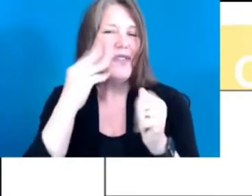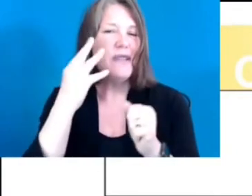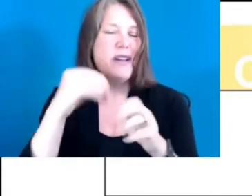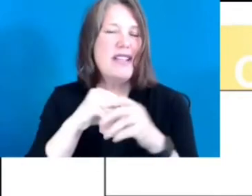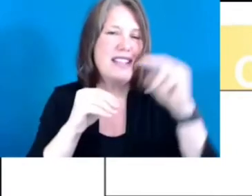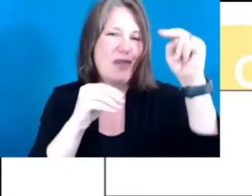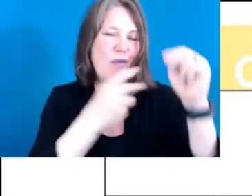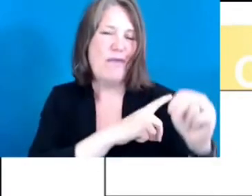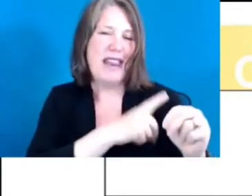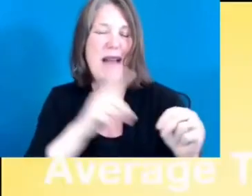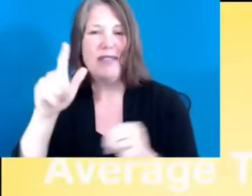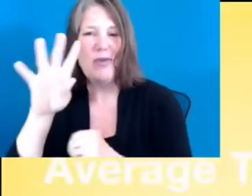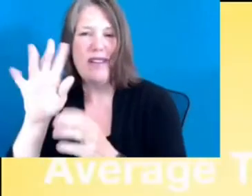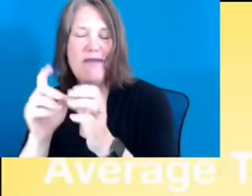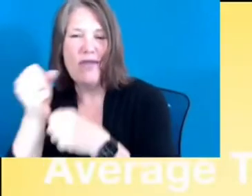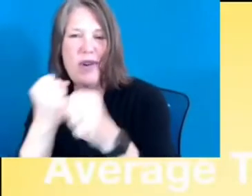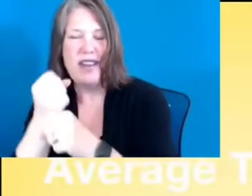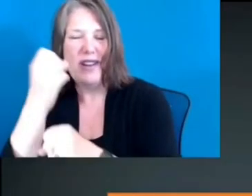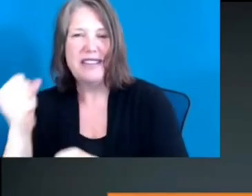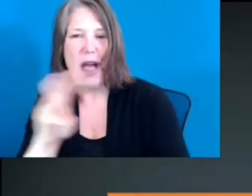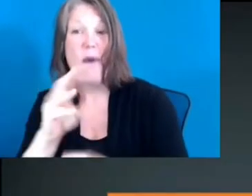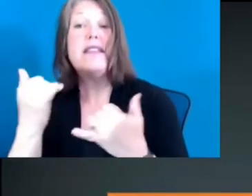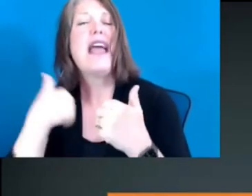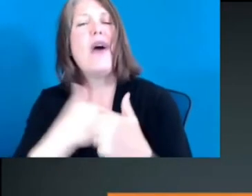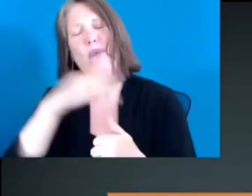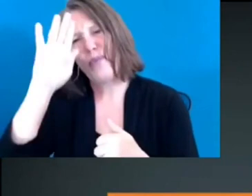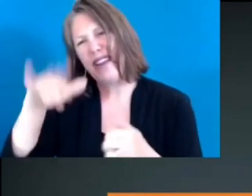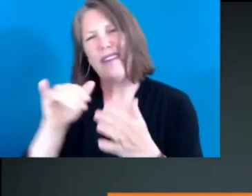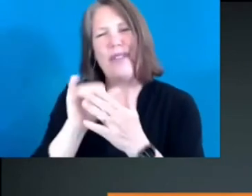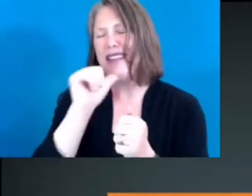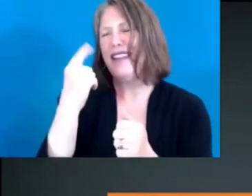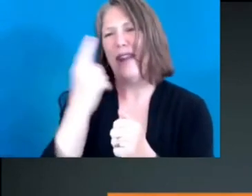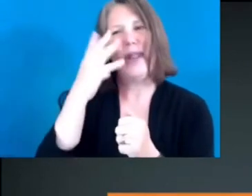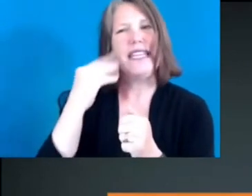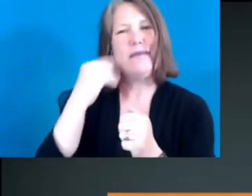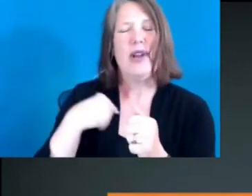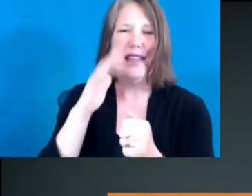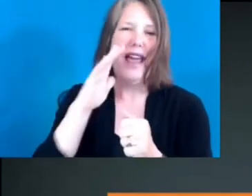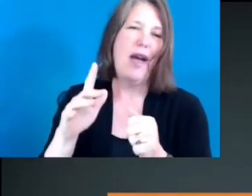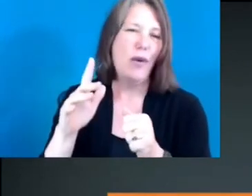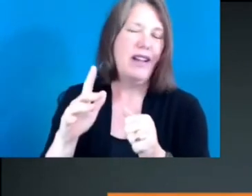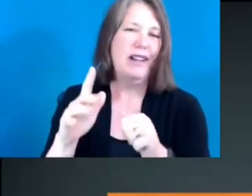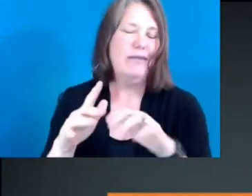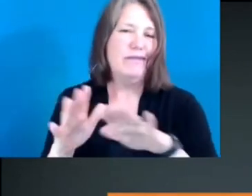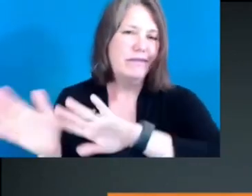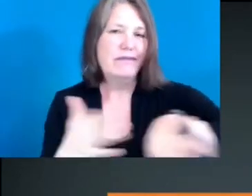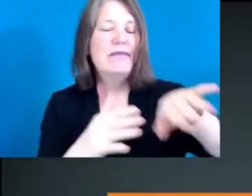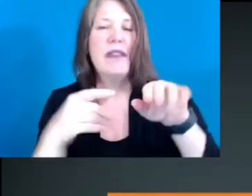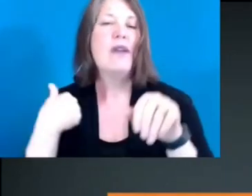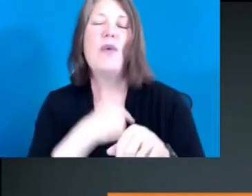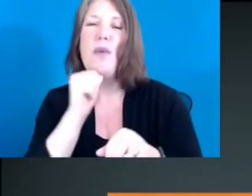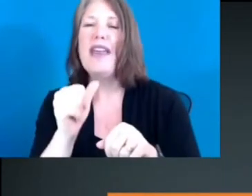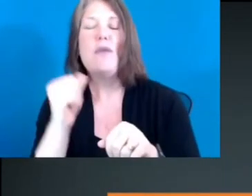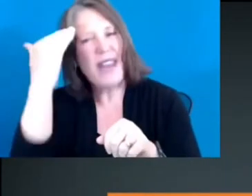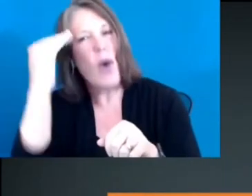Now we know that it's not just experience, and I'm going to skip over this. We know that it's not just experience that does it. You have to have a teacher that